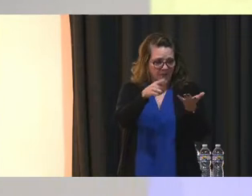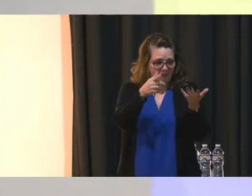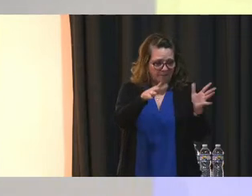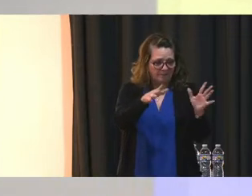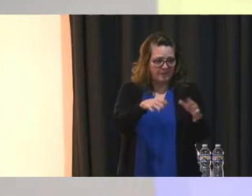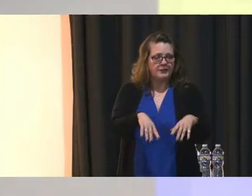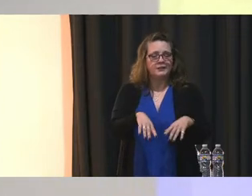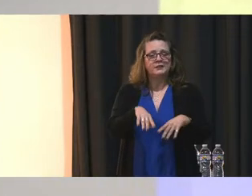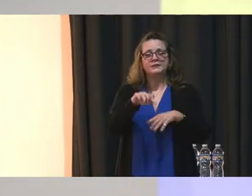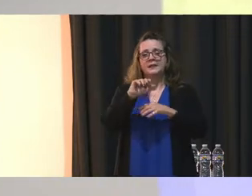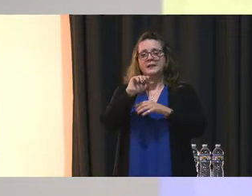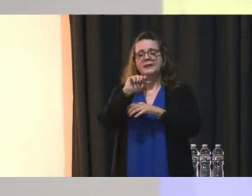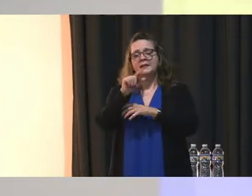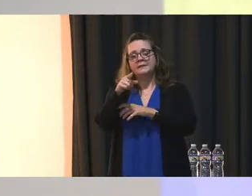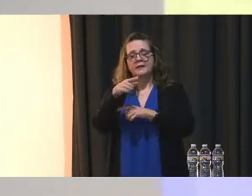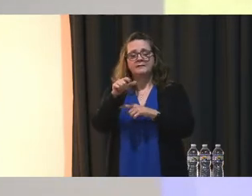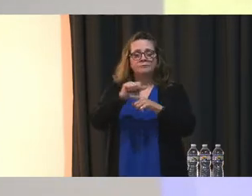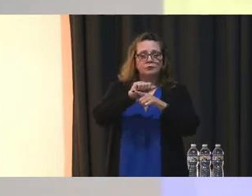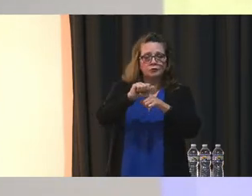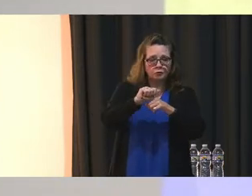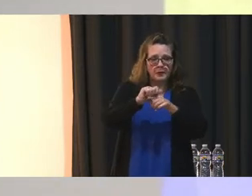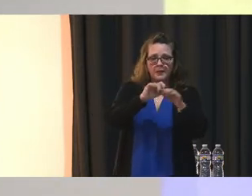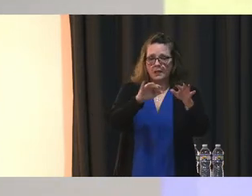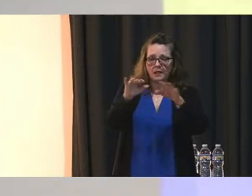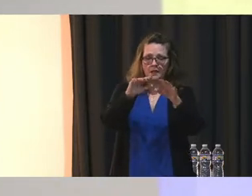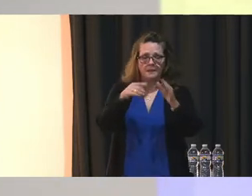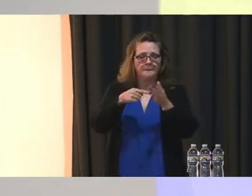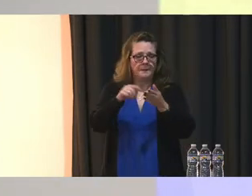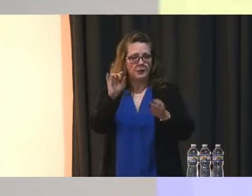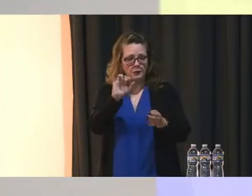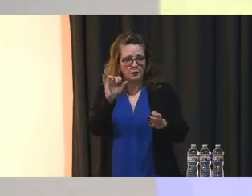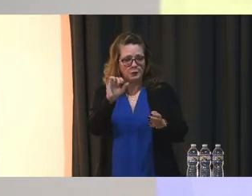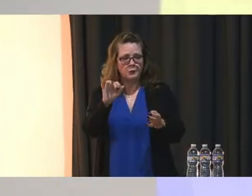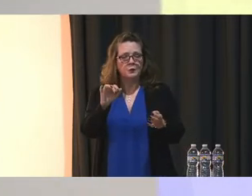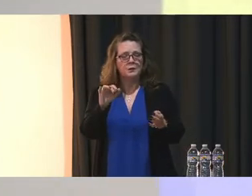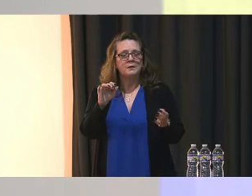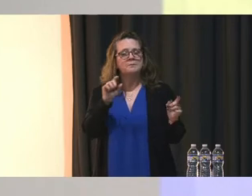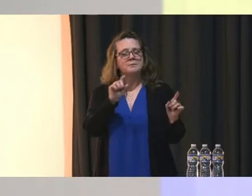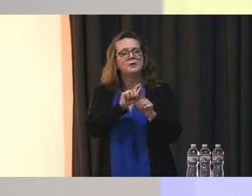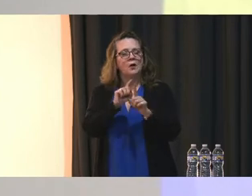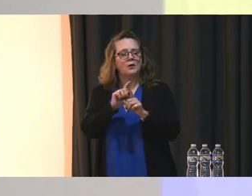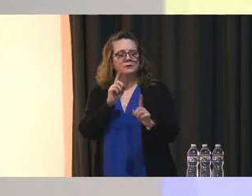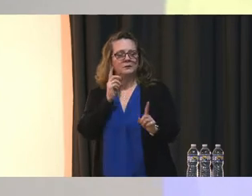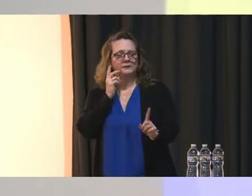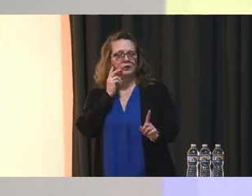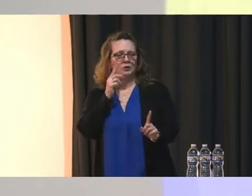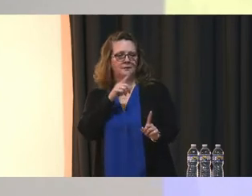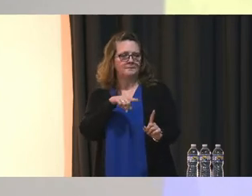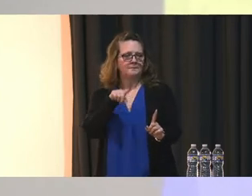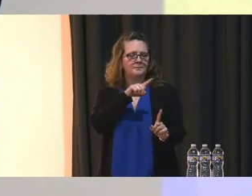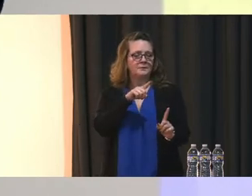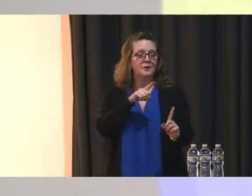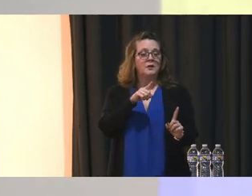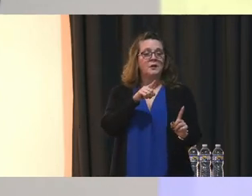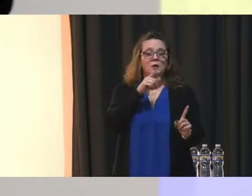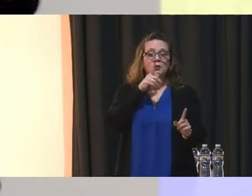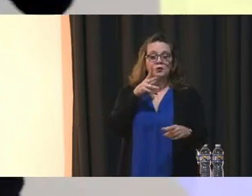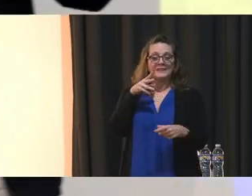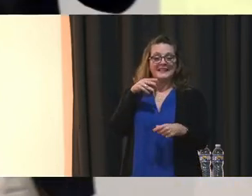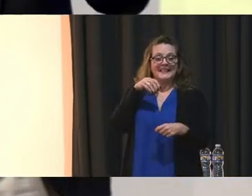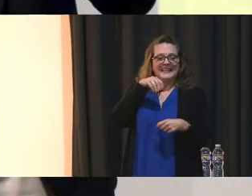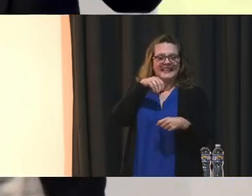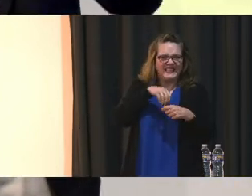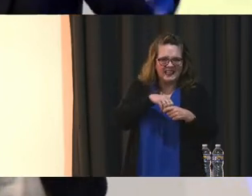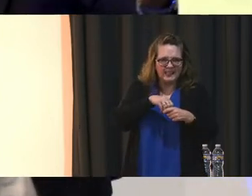Which is something that we're thinking through as well We also have to look at those individuals that are in the profession but not in